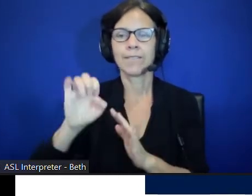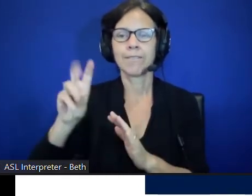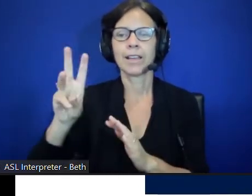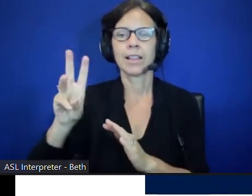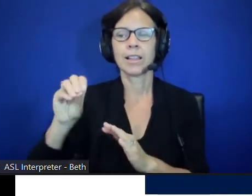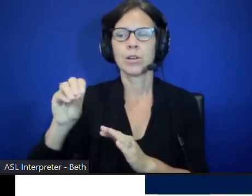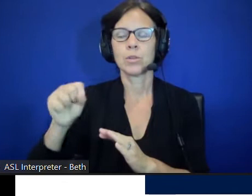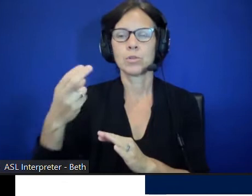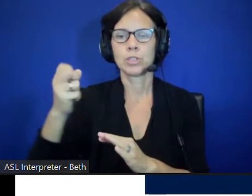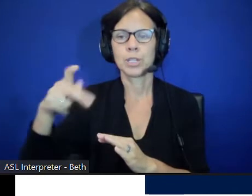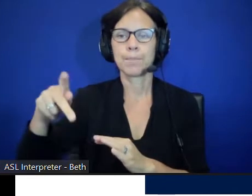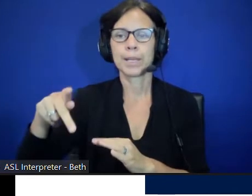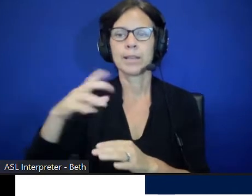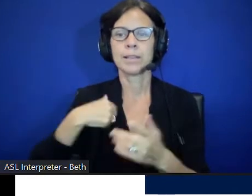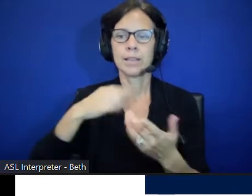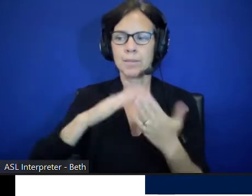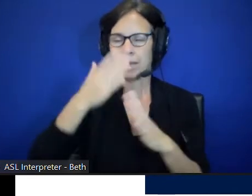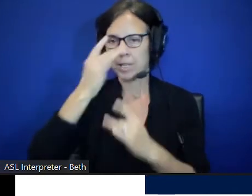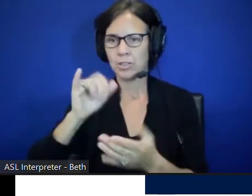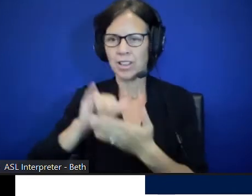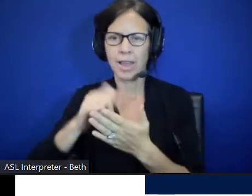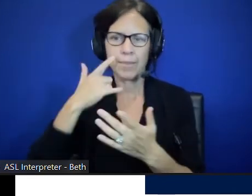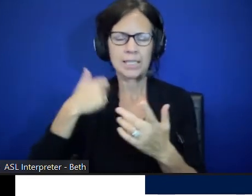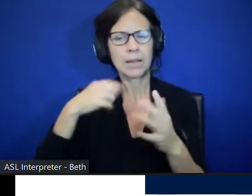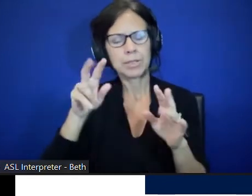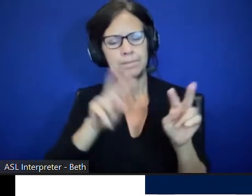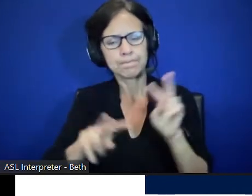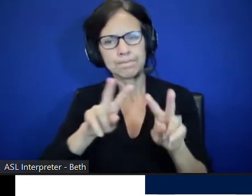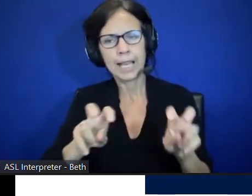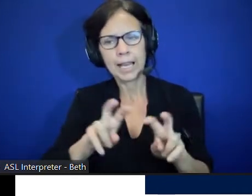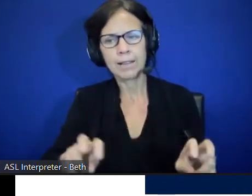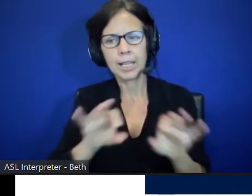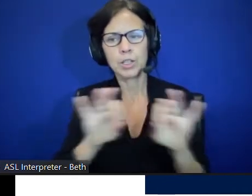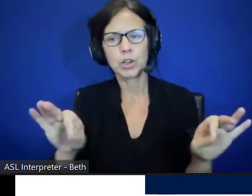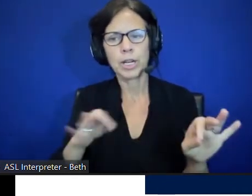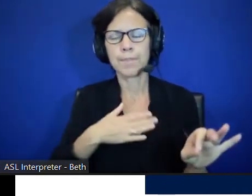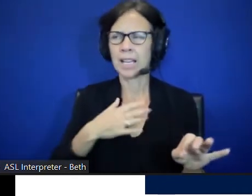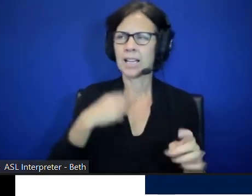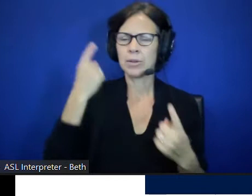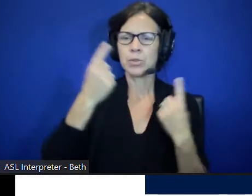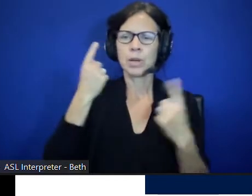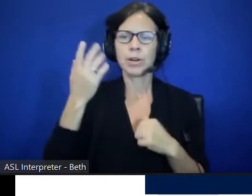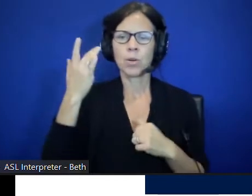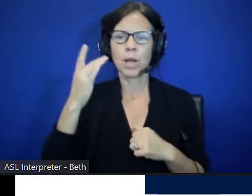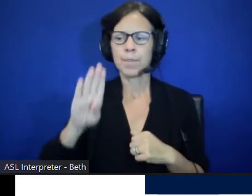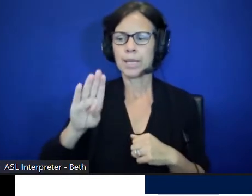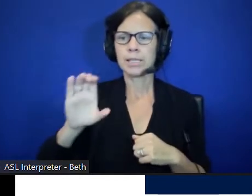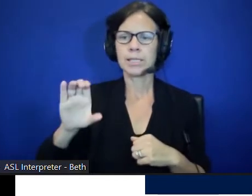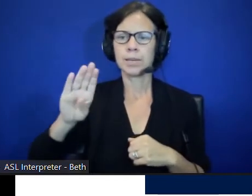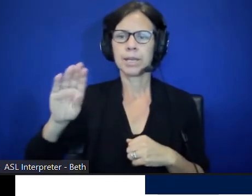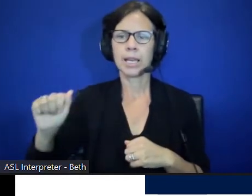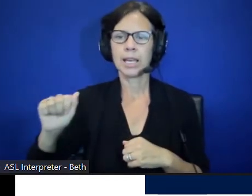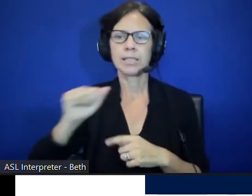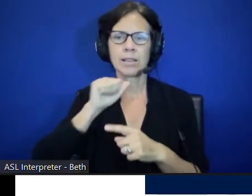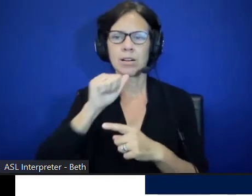when I was looking at my degree and I was wondering why BCBAs are not common